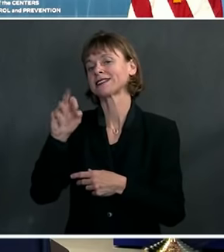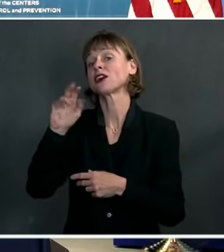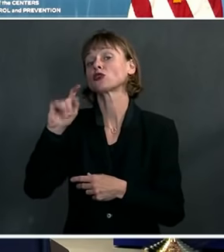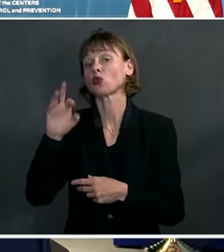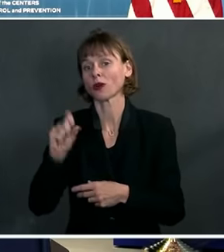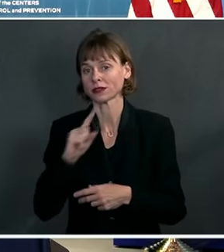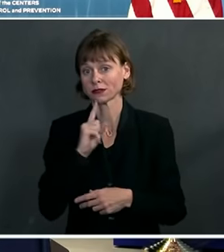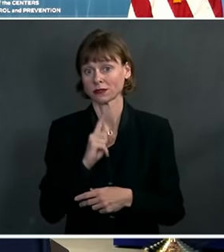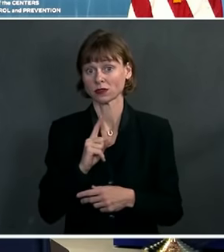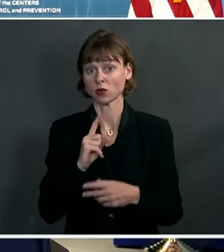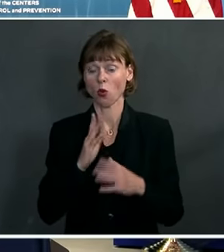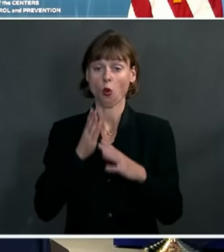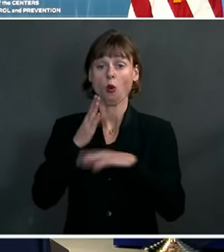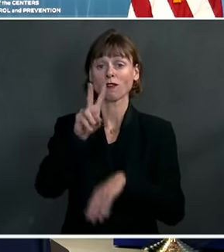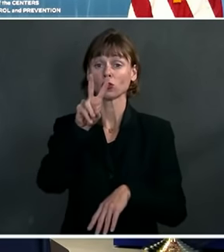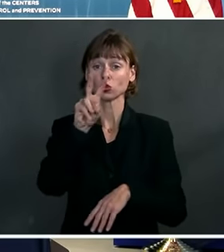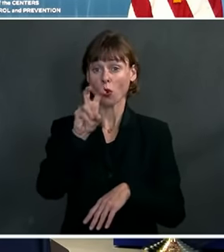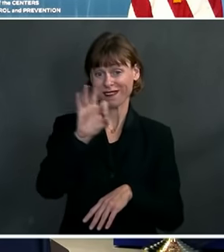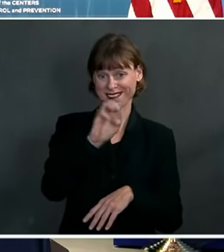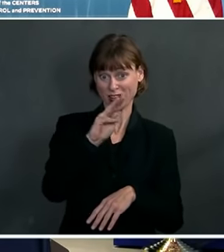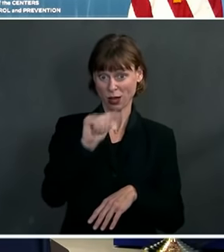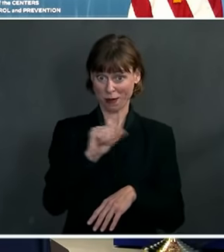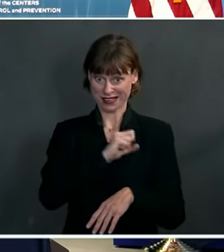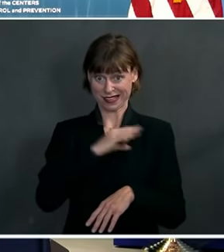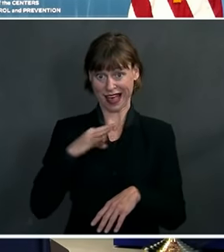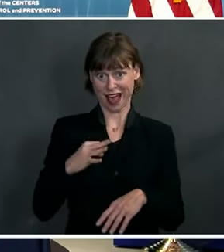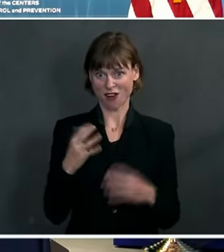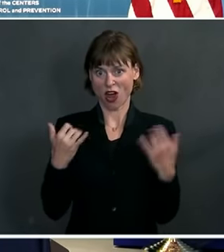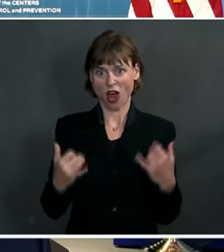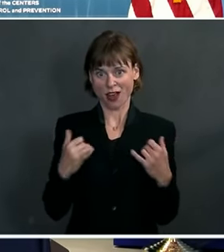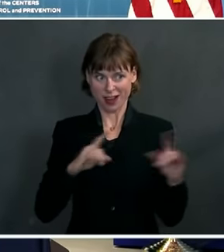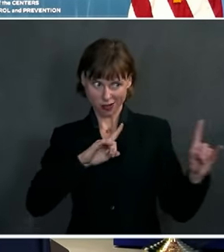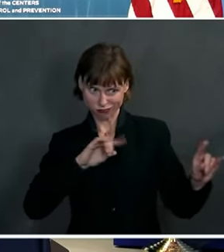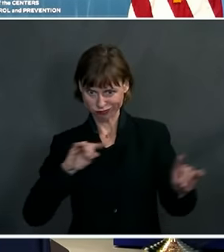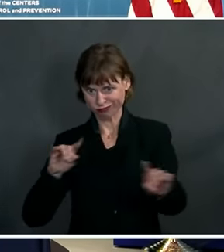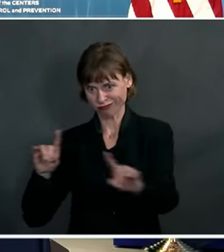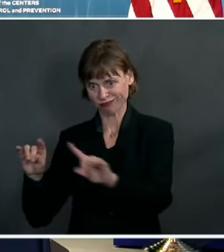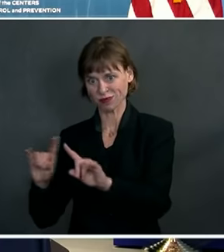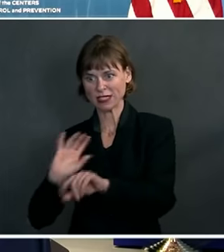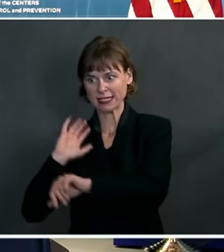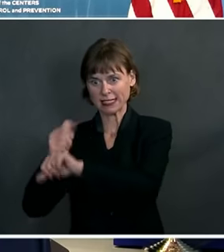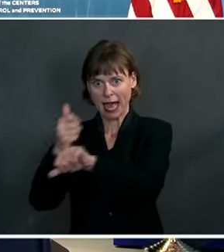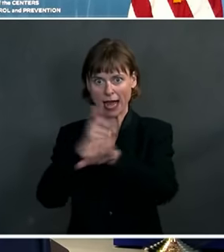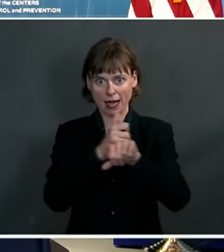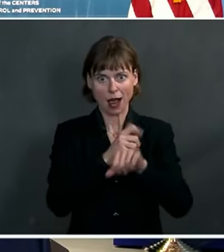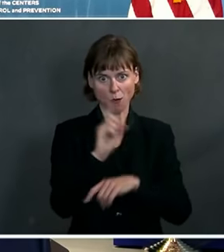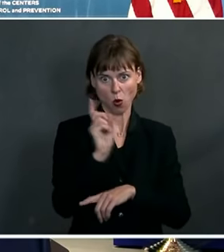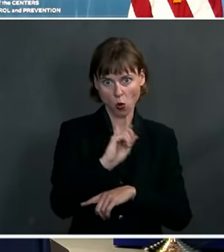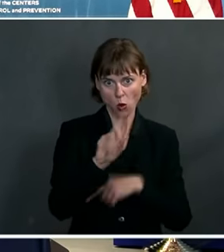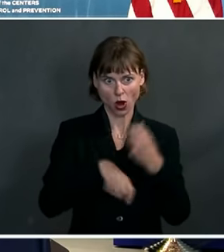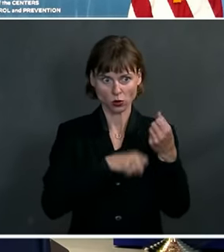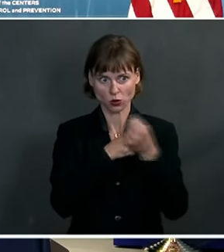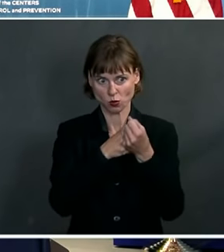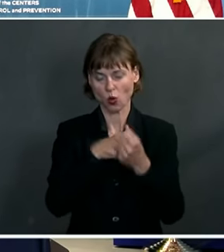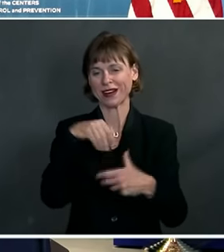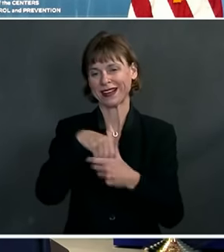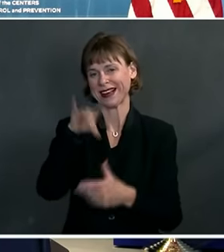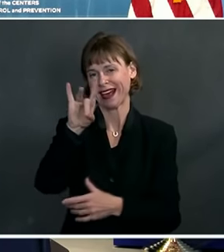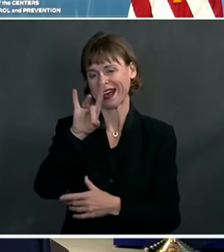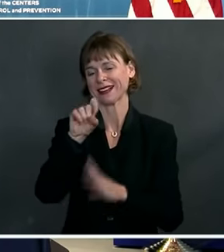200 FEMA staff members are on the ground today providing logistical support in eight states.